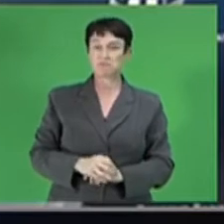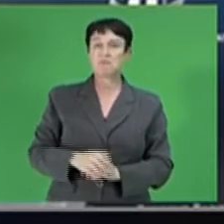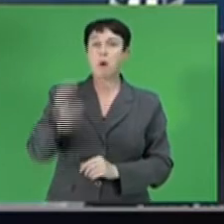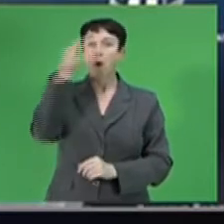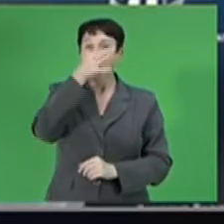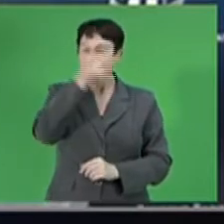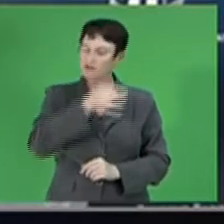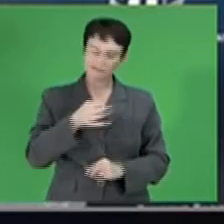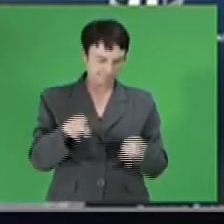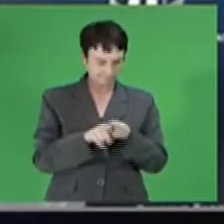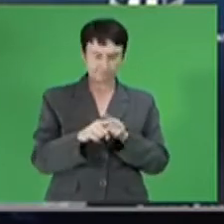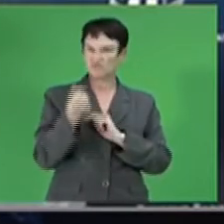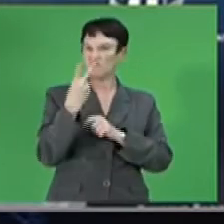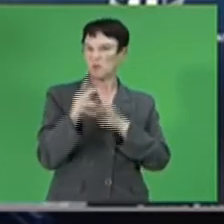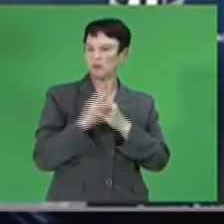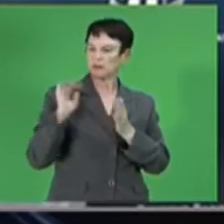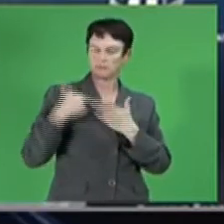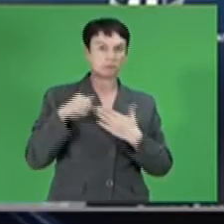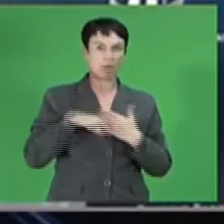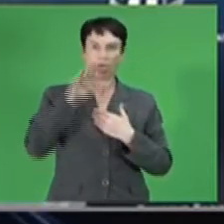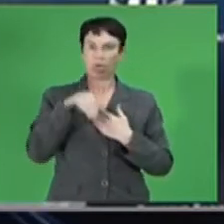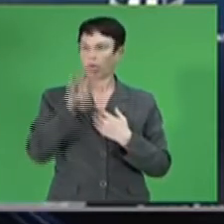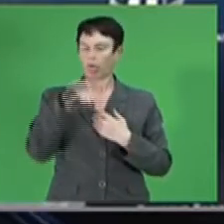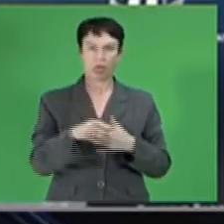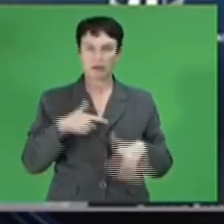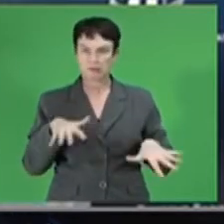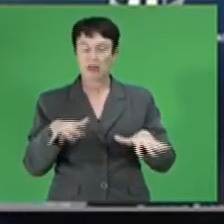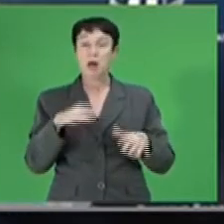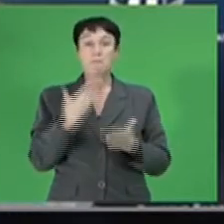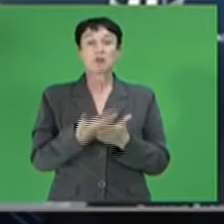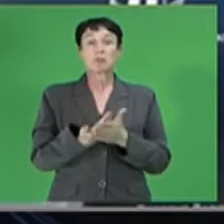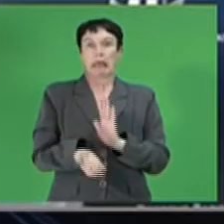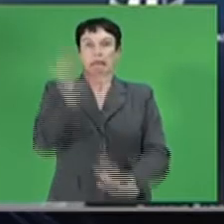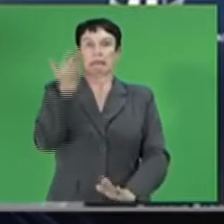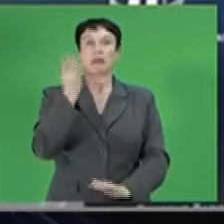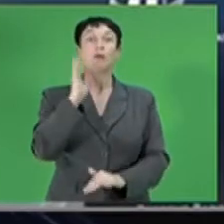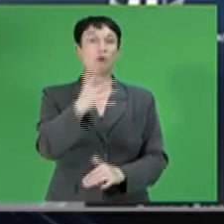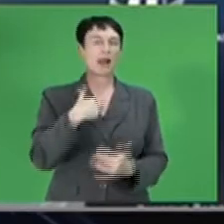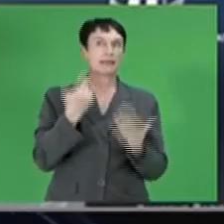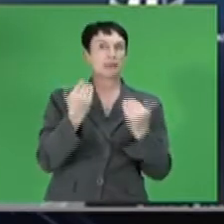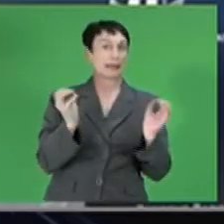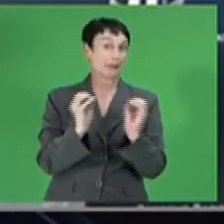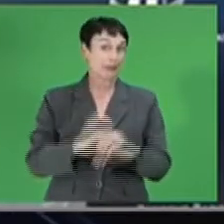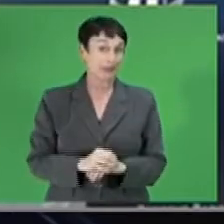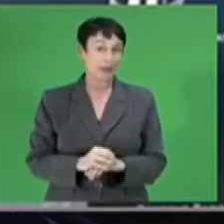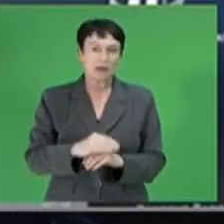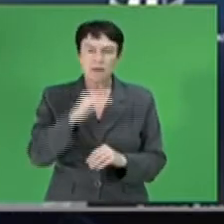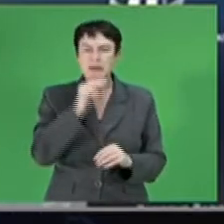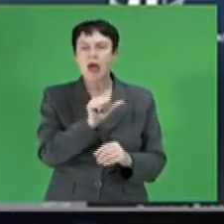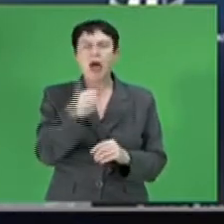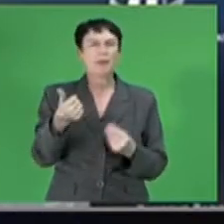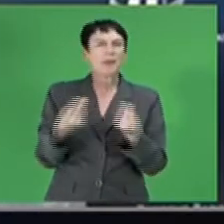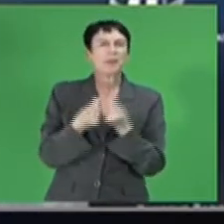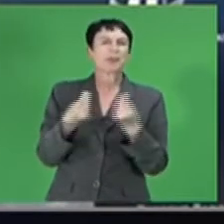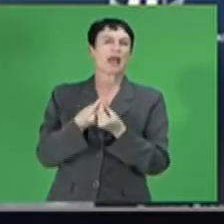volatile in recent weeks and could rise beyond our expectations. Electricity and other administered prices also